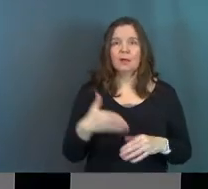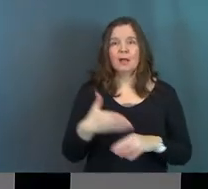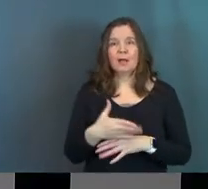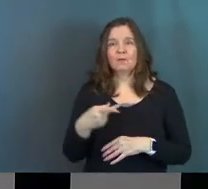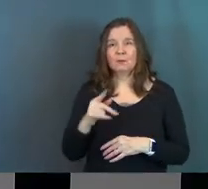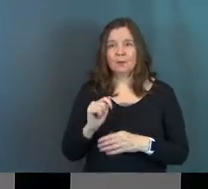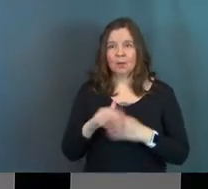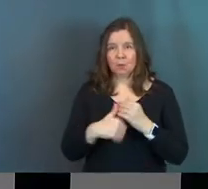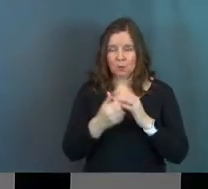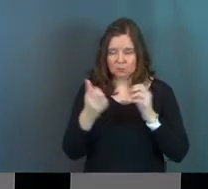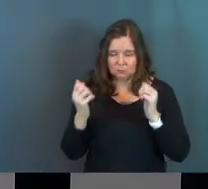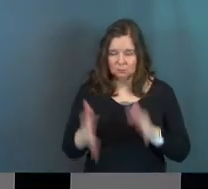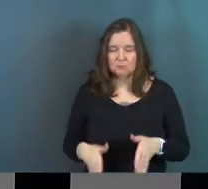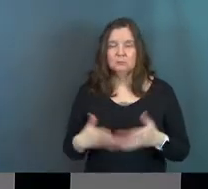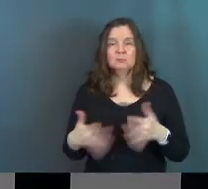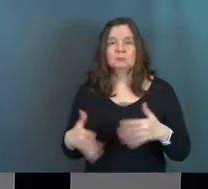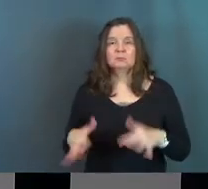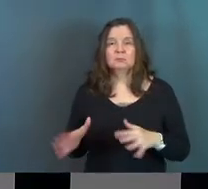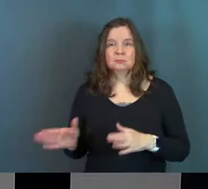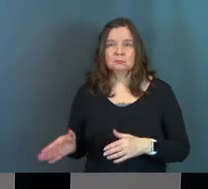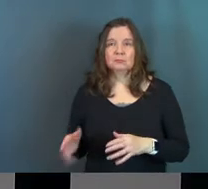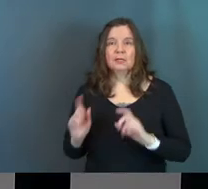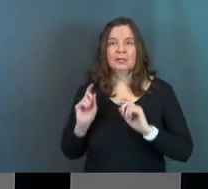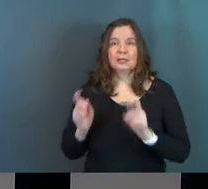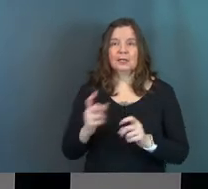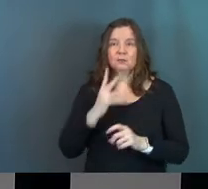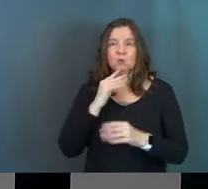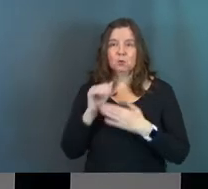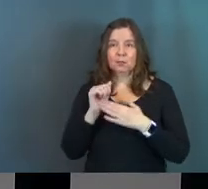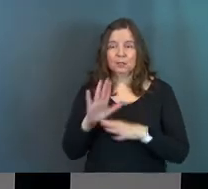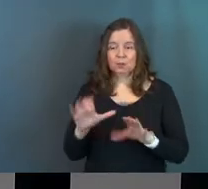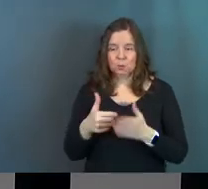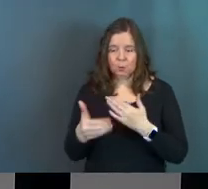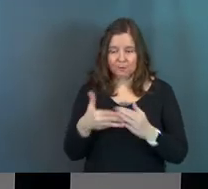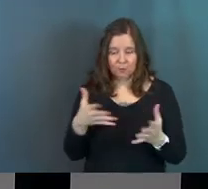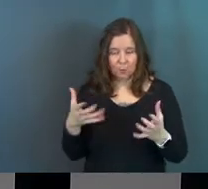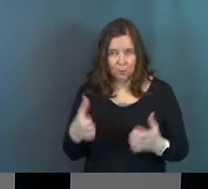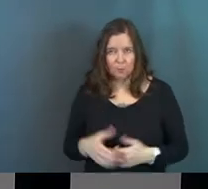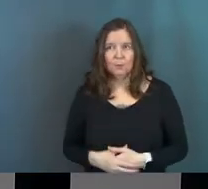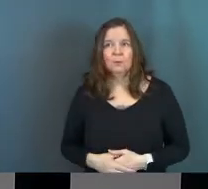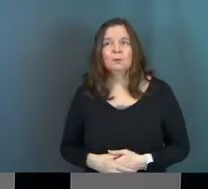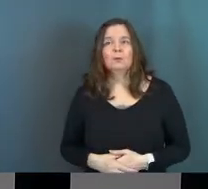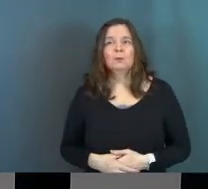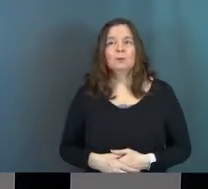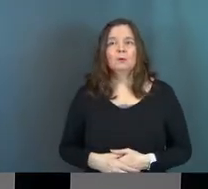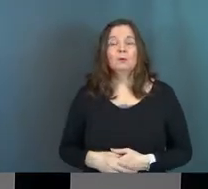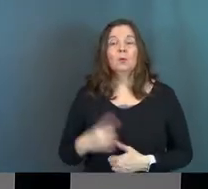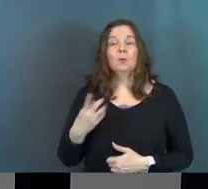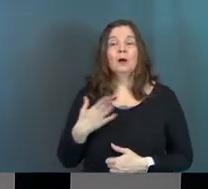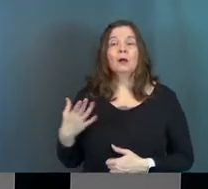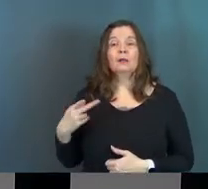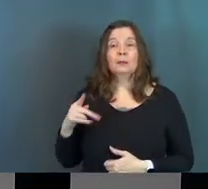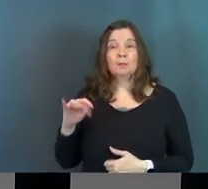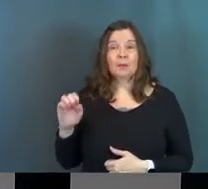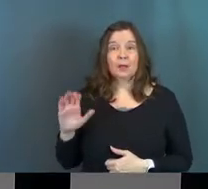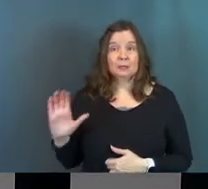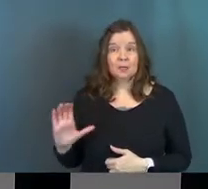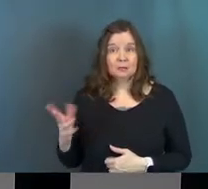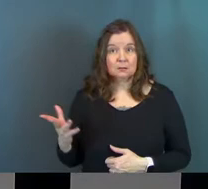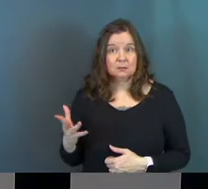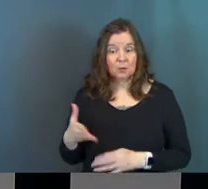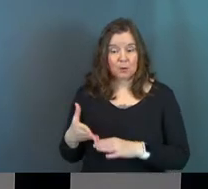after Pilate washes his hands of the situation, gives him over to the Jewish leaders and says, do with him what you will. Uh, one thing Pilate does do